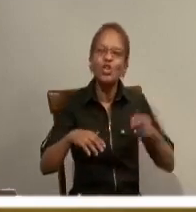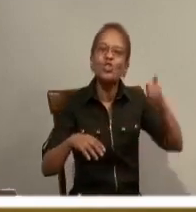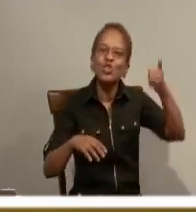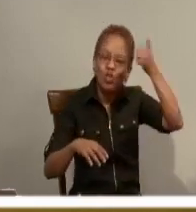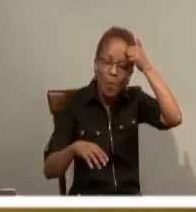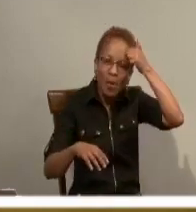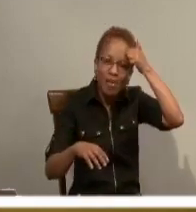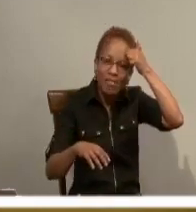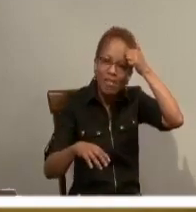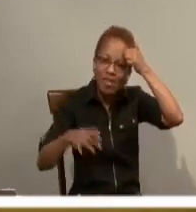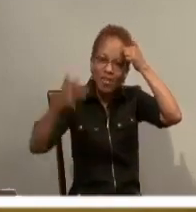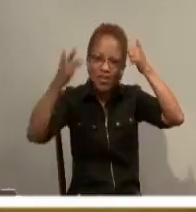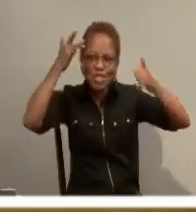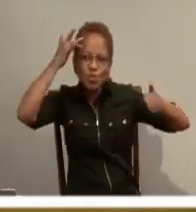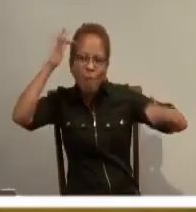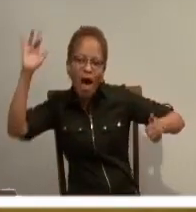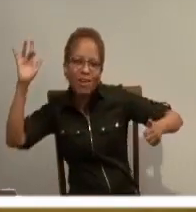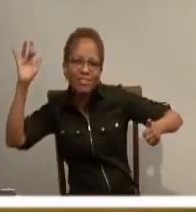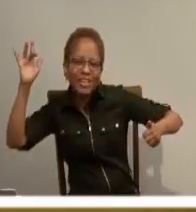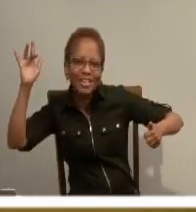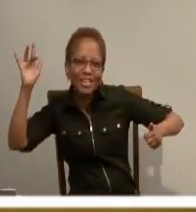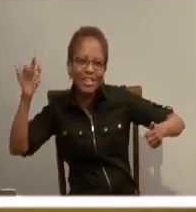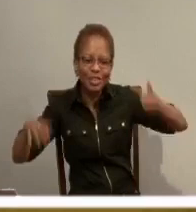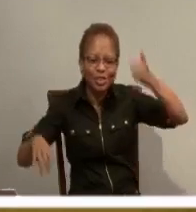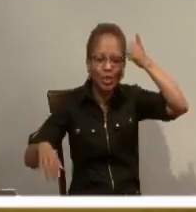And at the end of time,